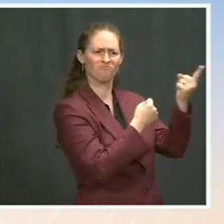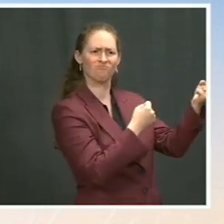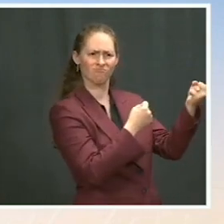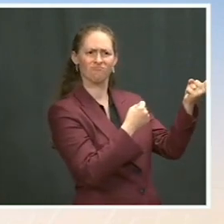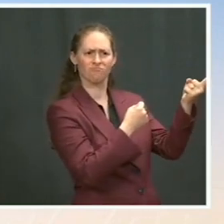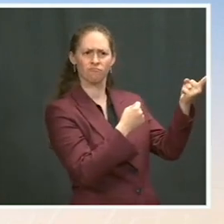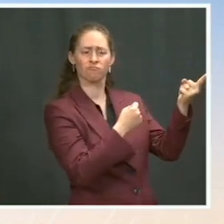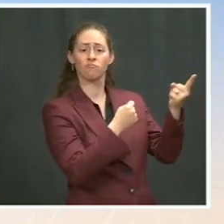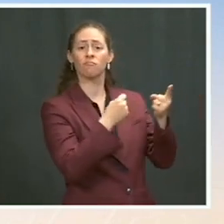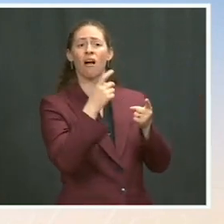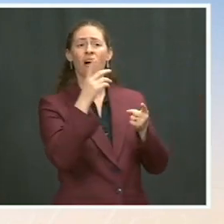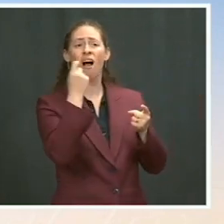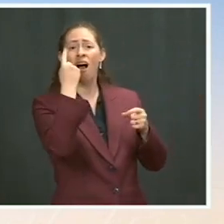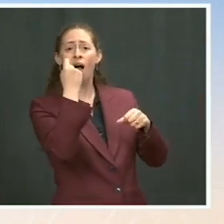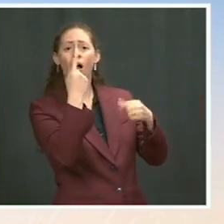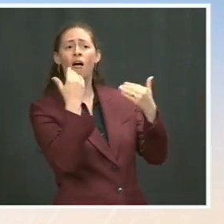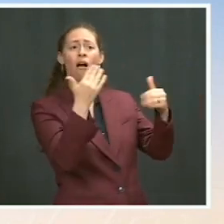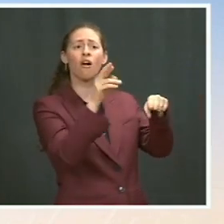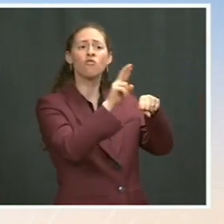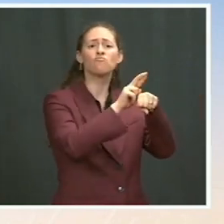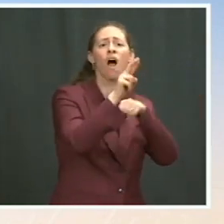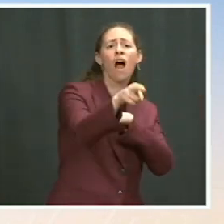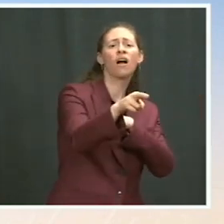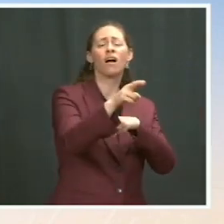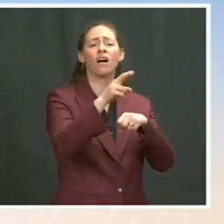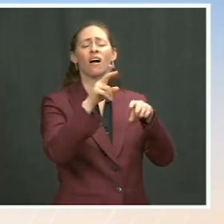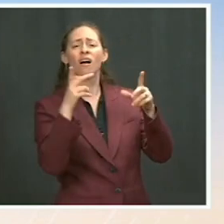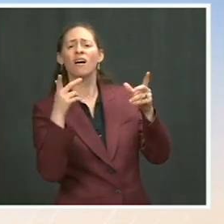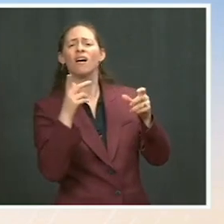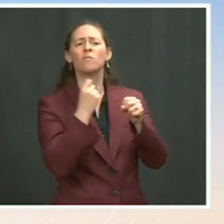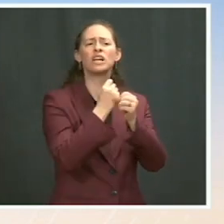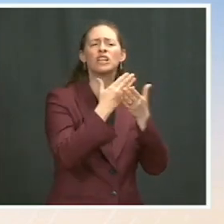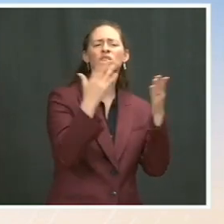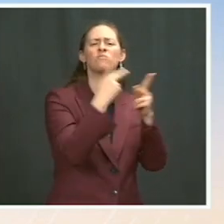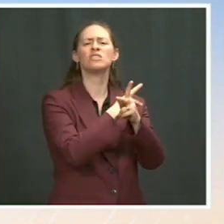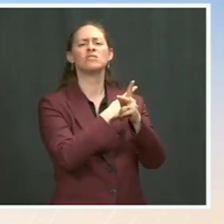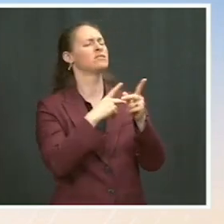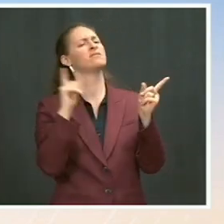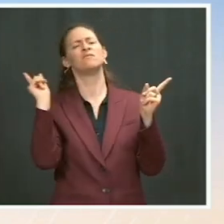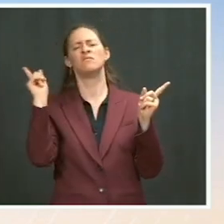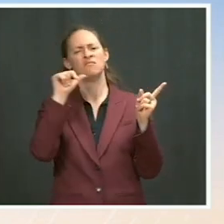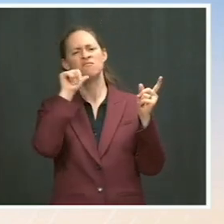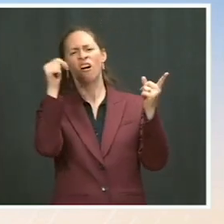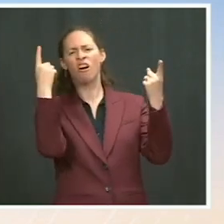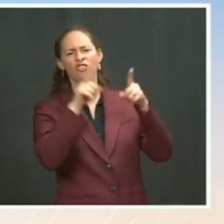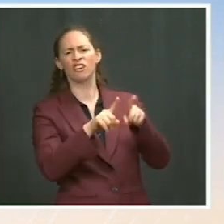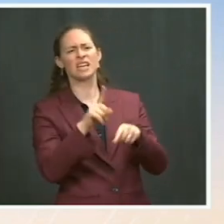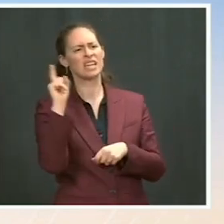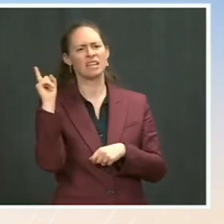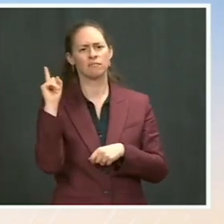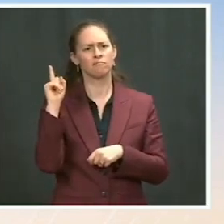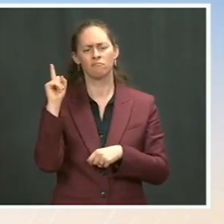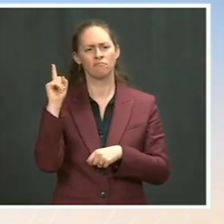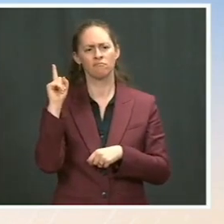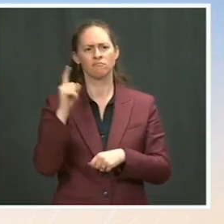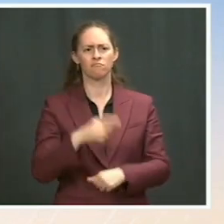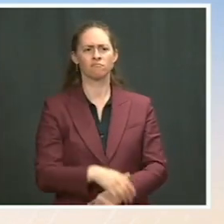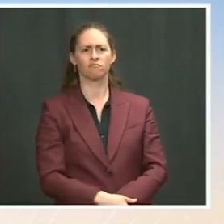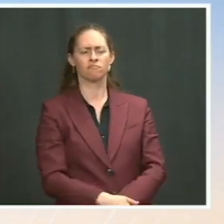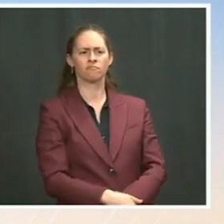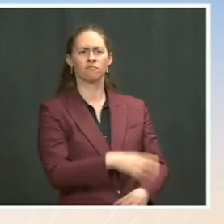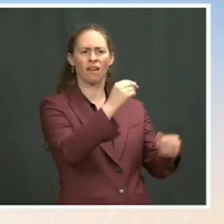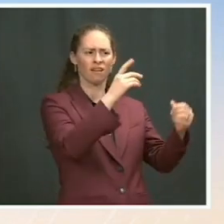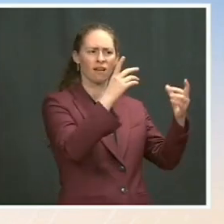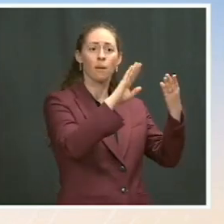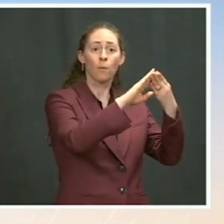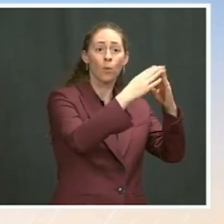other terrorist groups, including against Jerusalem. We also stand against extremism that has inflicted violence on both communities. Jerusalem, a